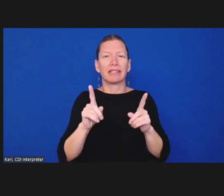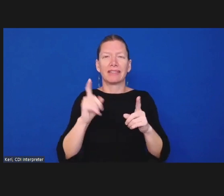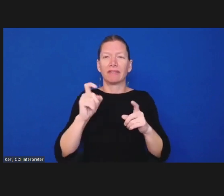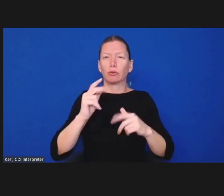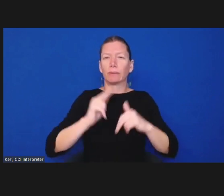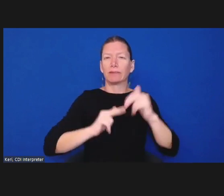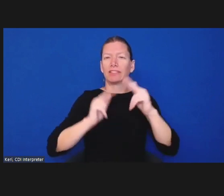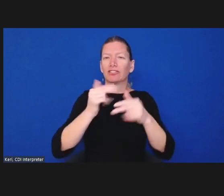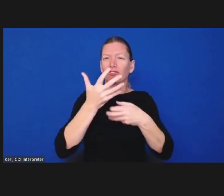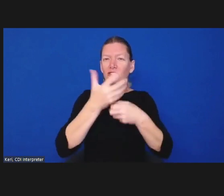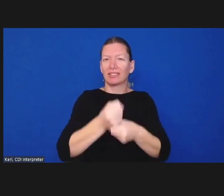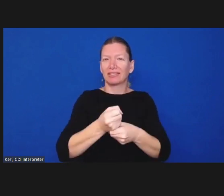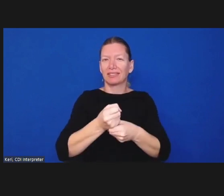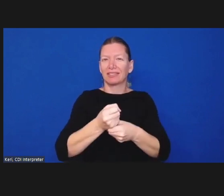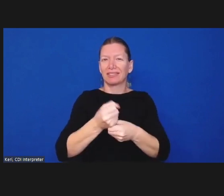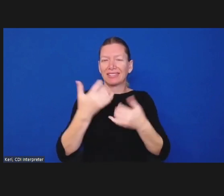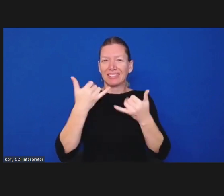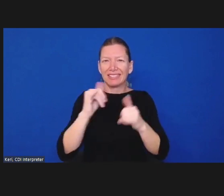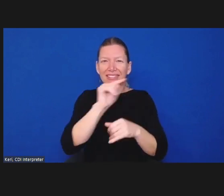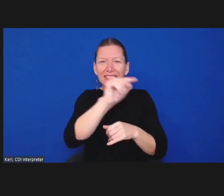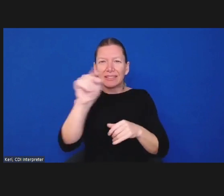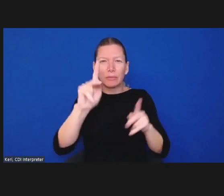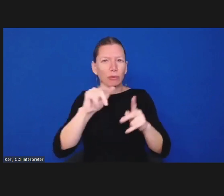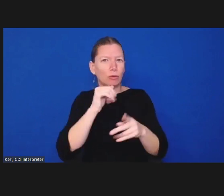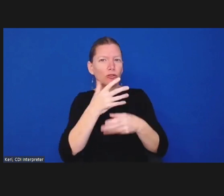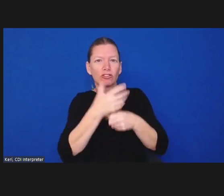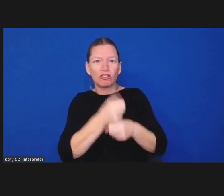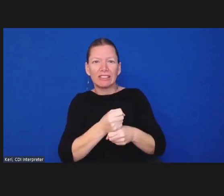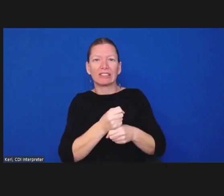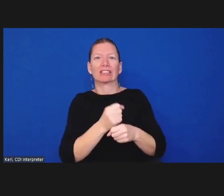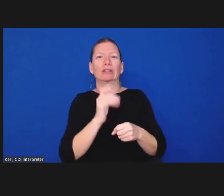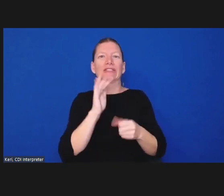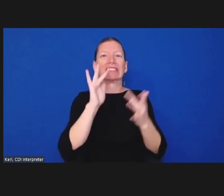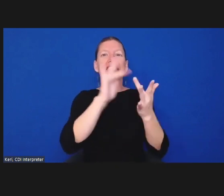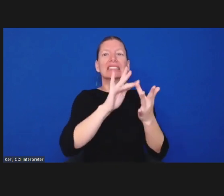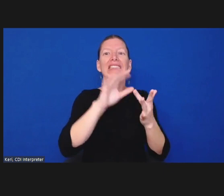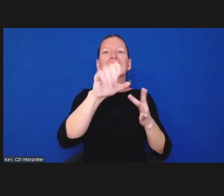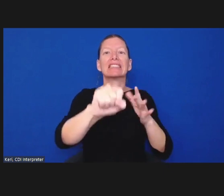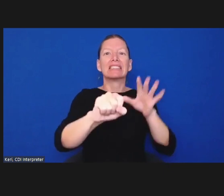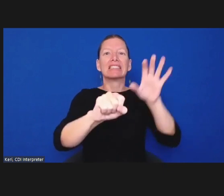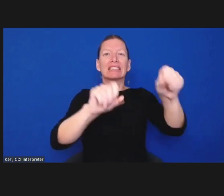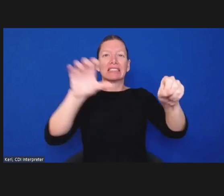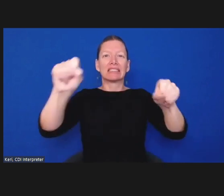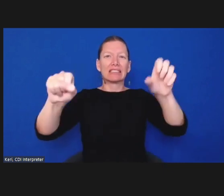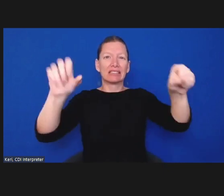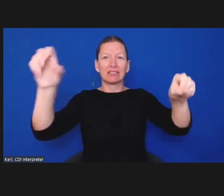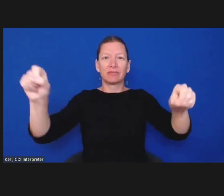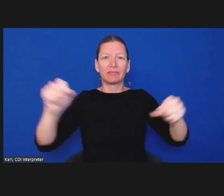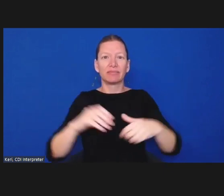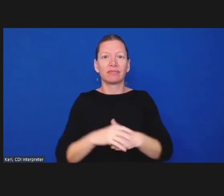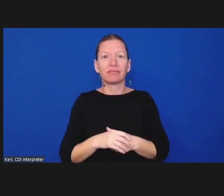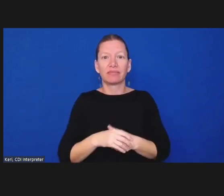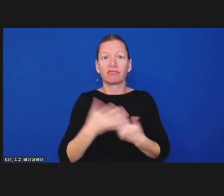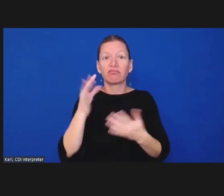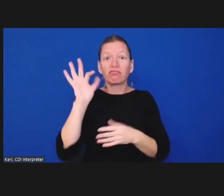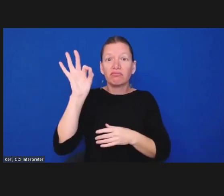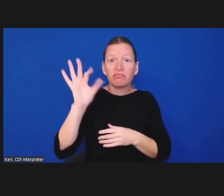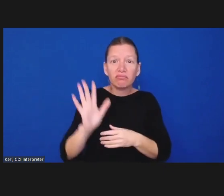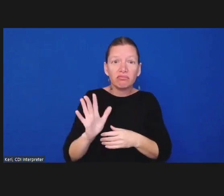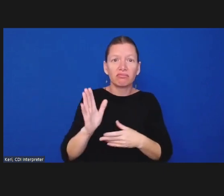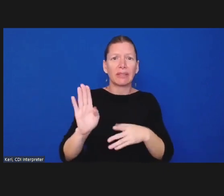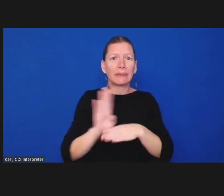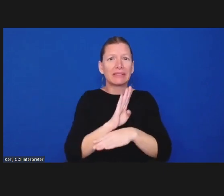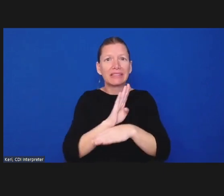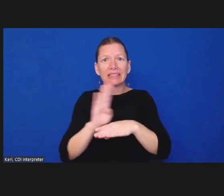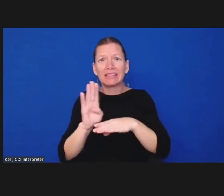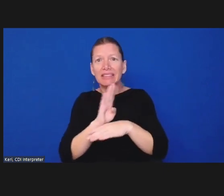to business associations because sometimes people think that business people don't ever have complaints or problems with law enforcement but they do as well